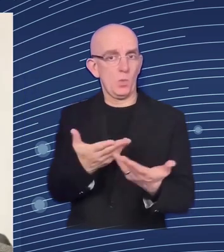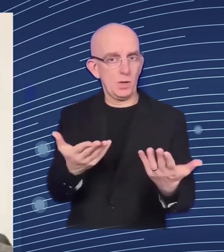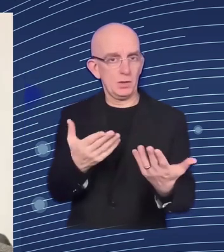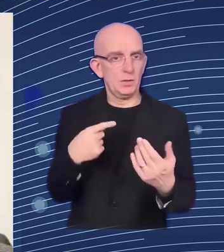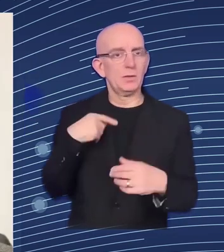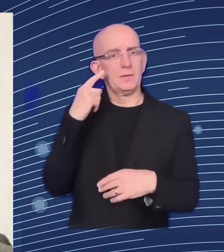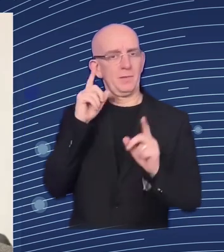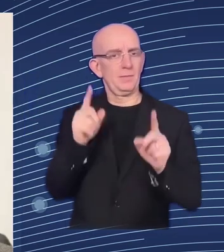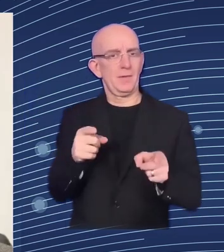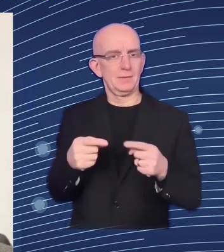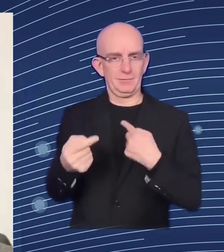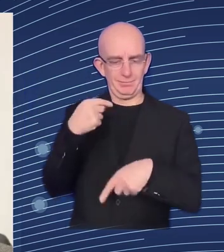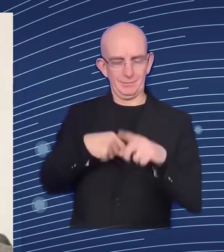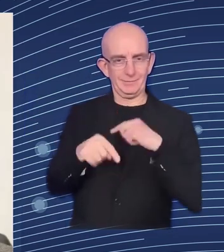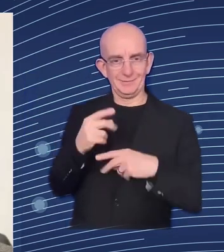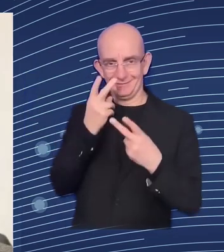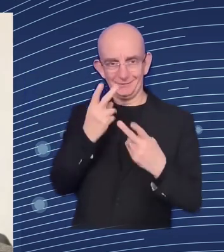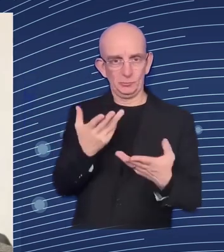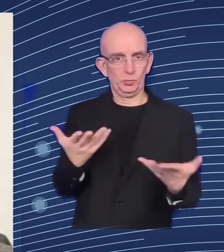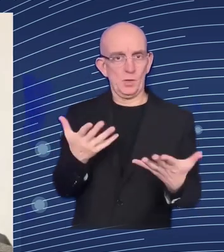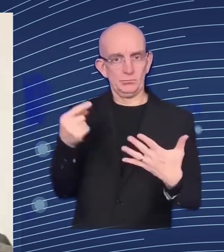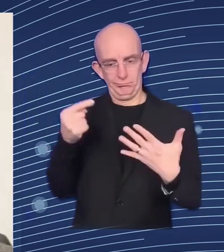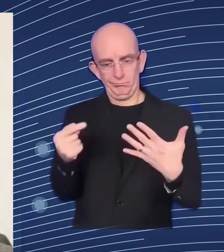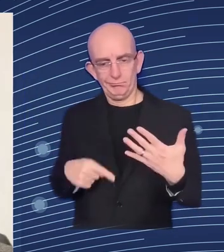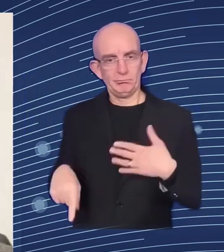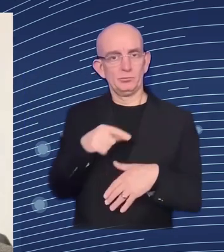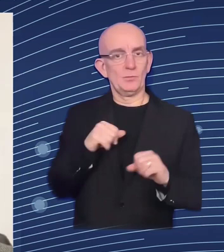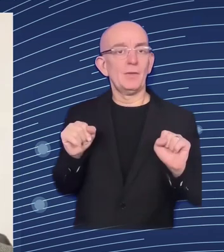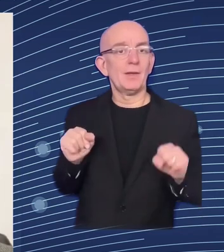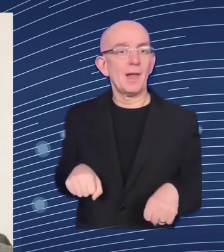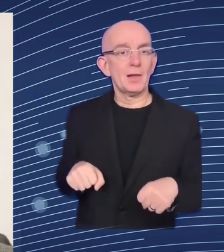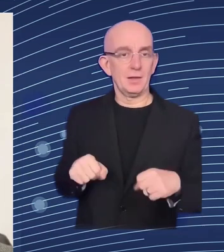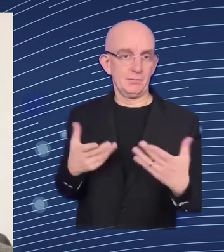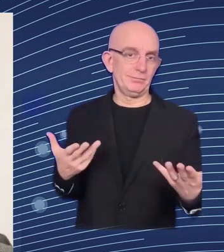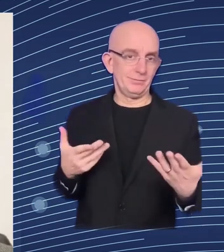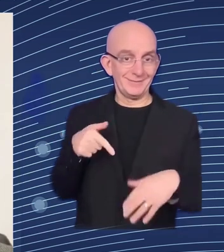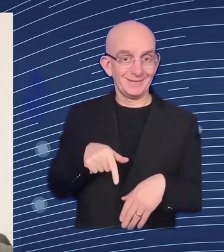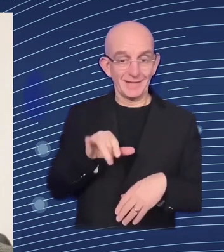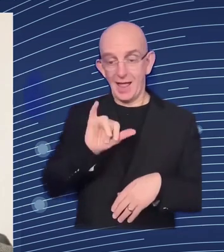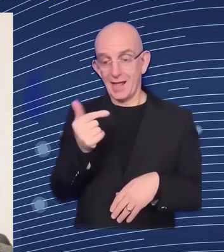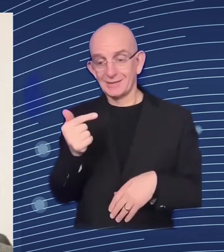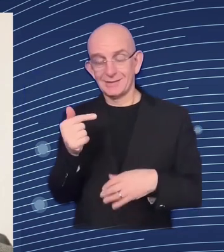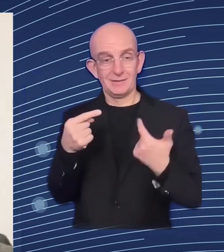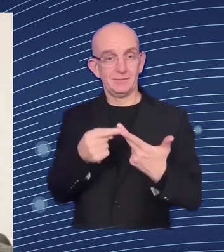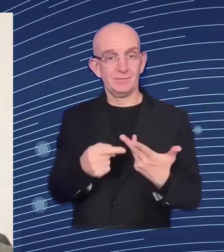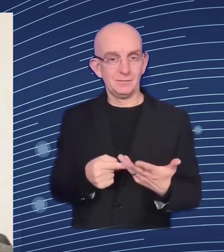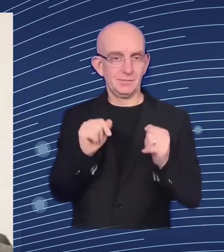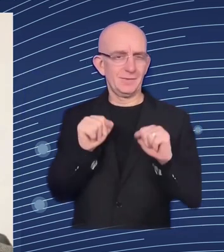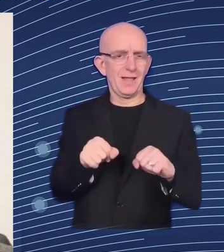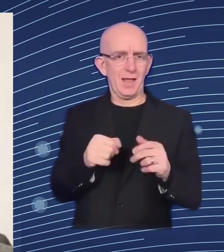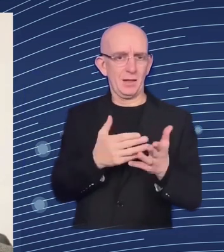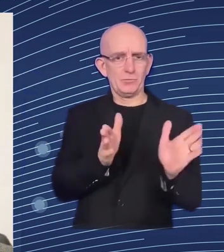is opening a lot of possibilities where people can first